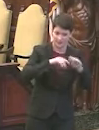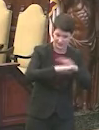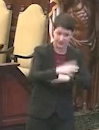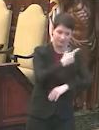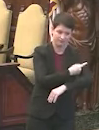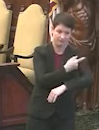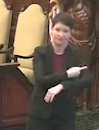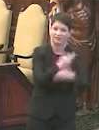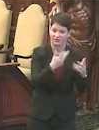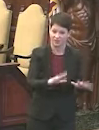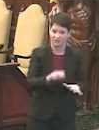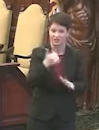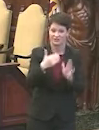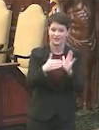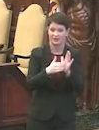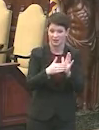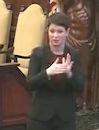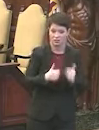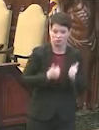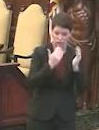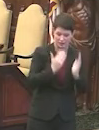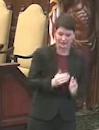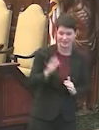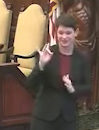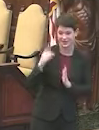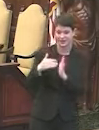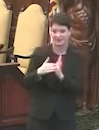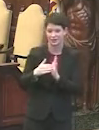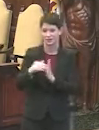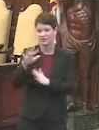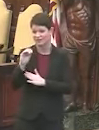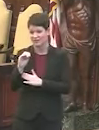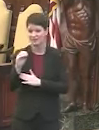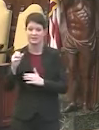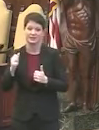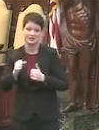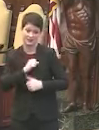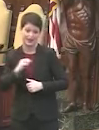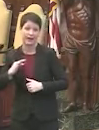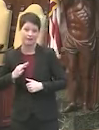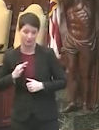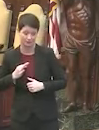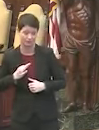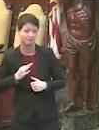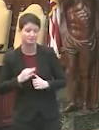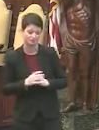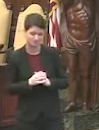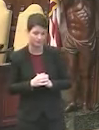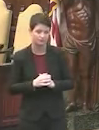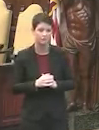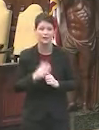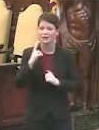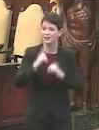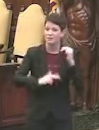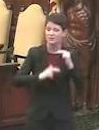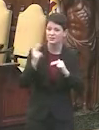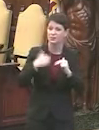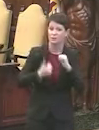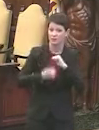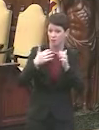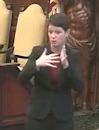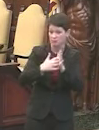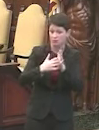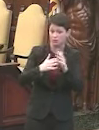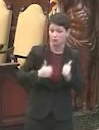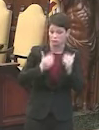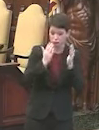vaccinated 10,100 residents and 8,050 staff. So our facilities that have the most vulnerable